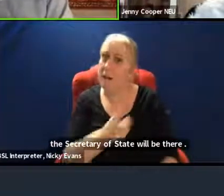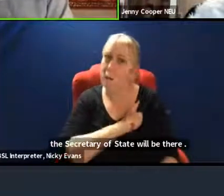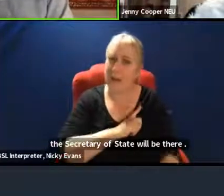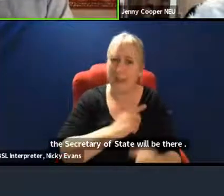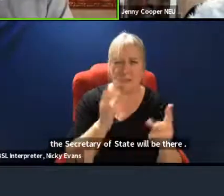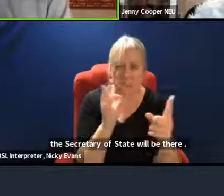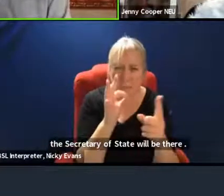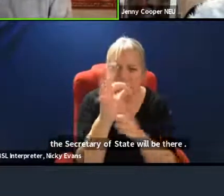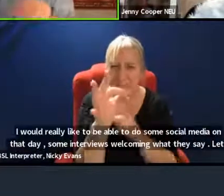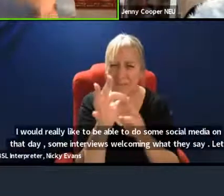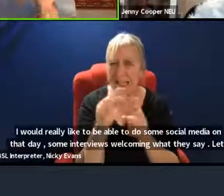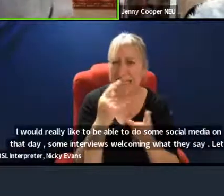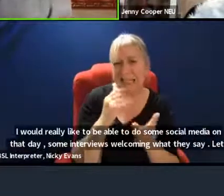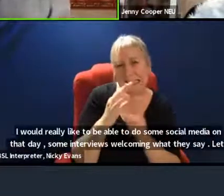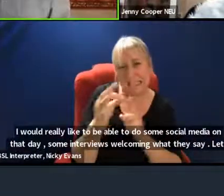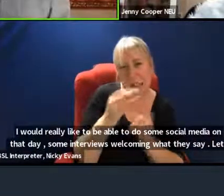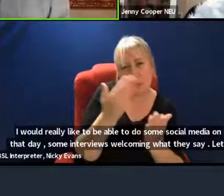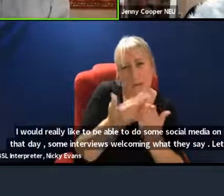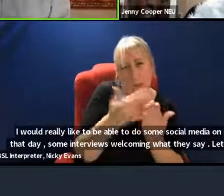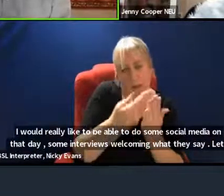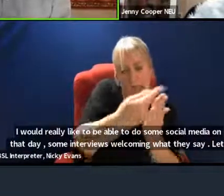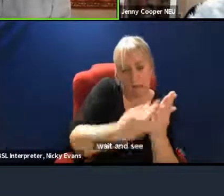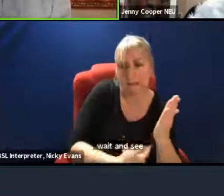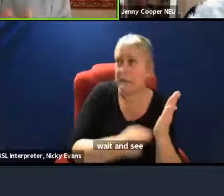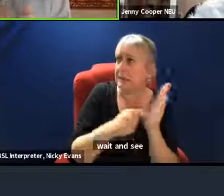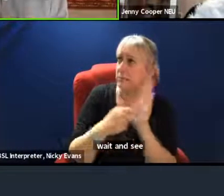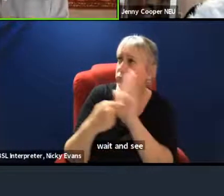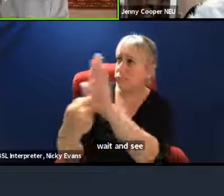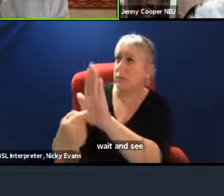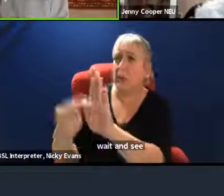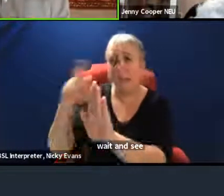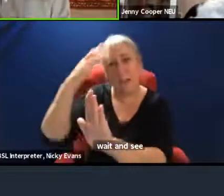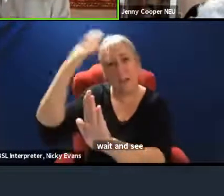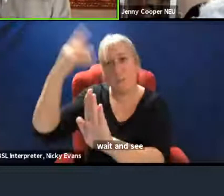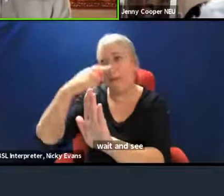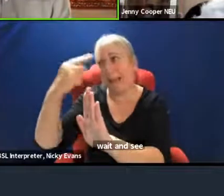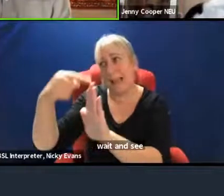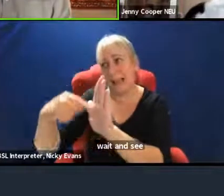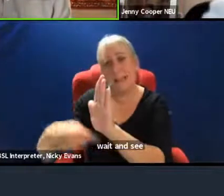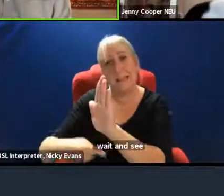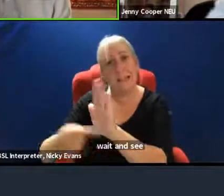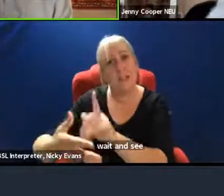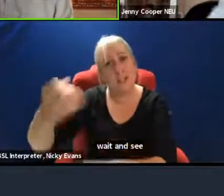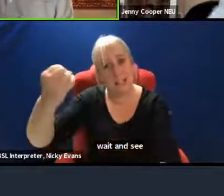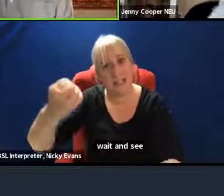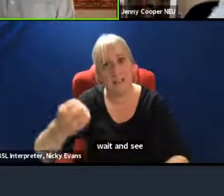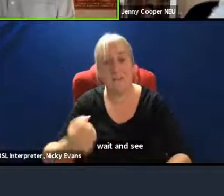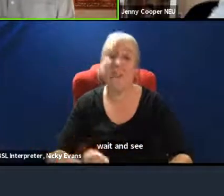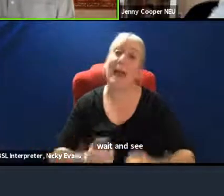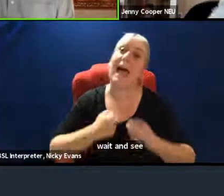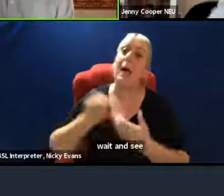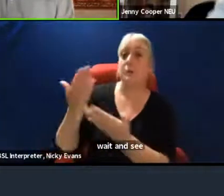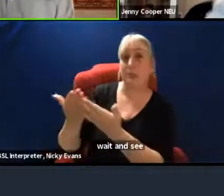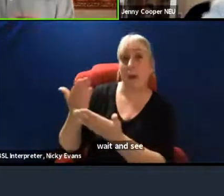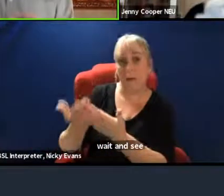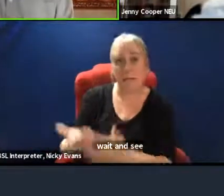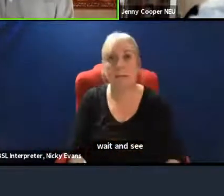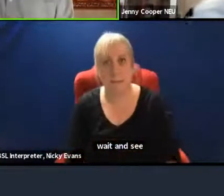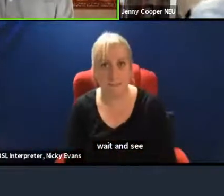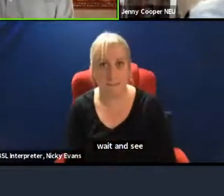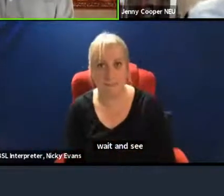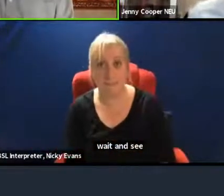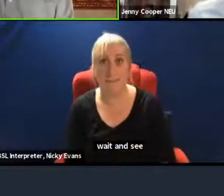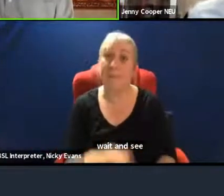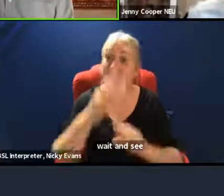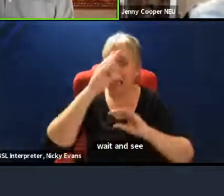things the government could do. But I just want to say, so those are demands we're putting on government. Educators, we